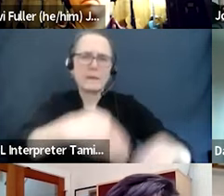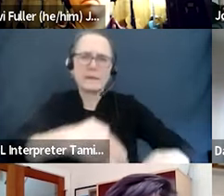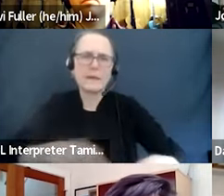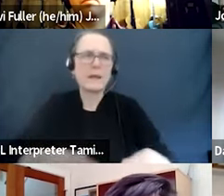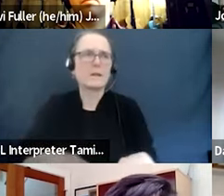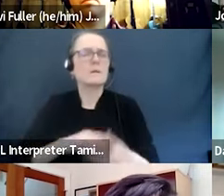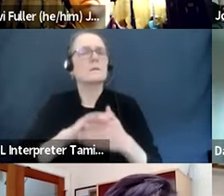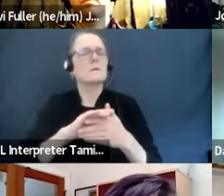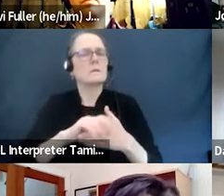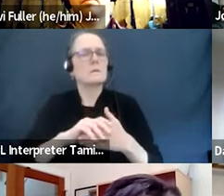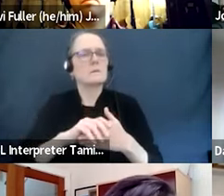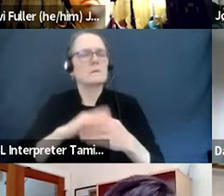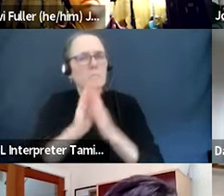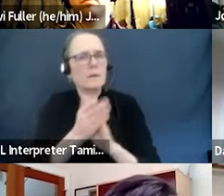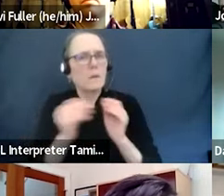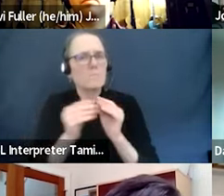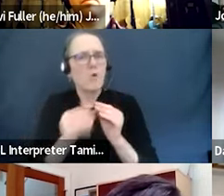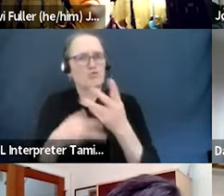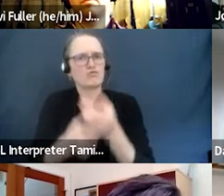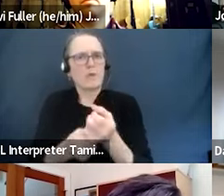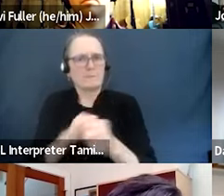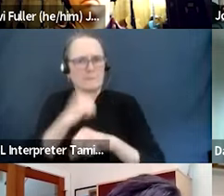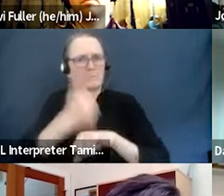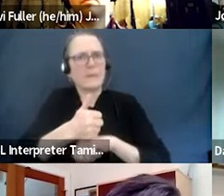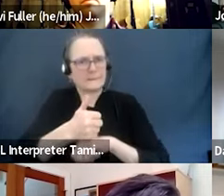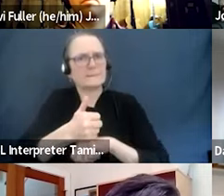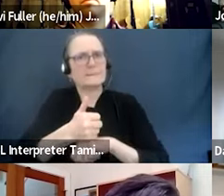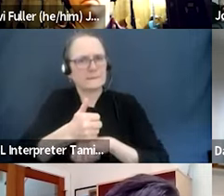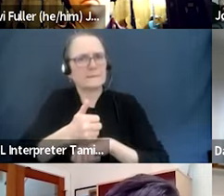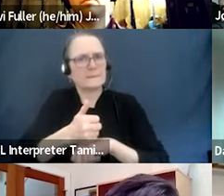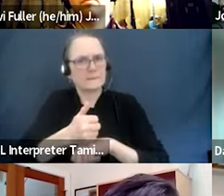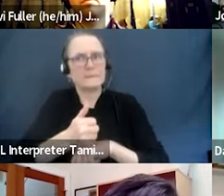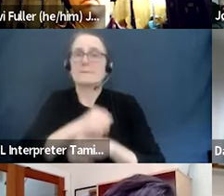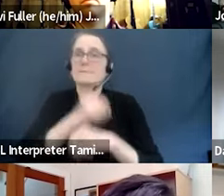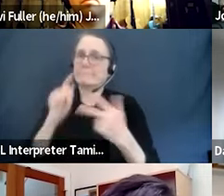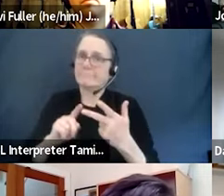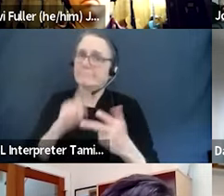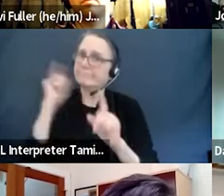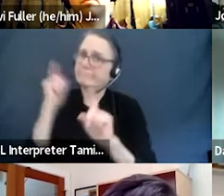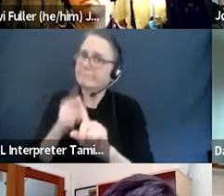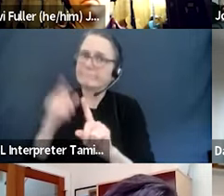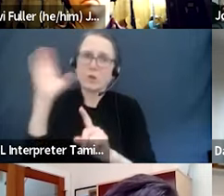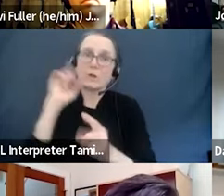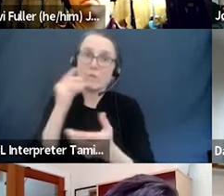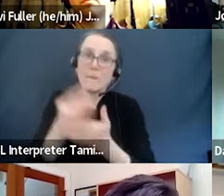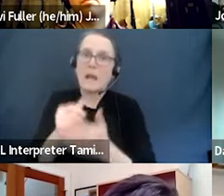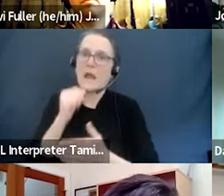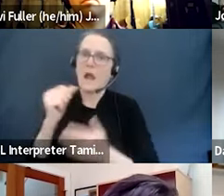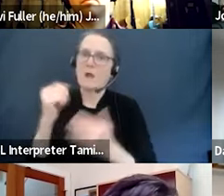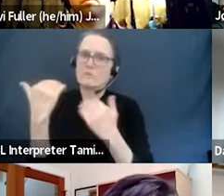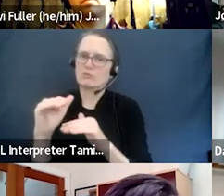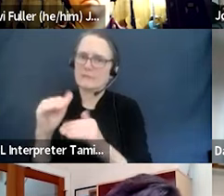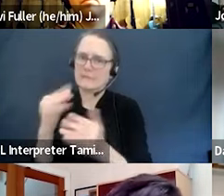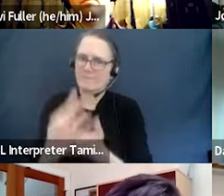where we're really seeking operating and unrestricted funds, the things that we as organizations know we really need to